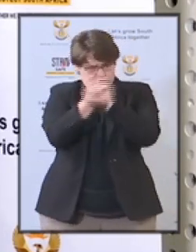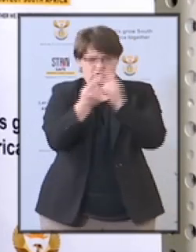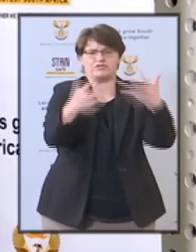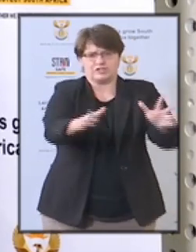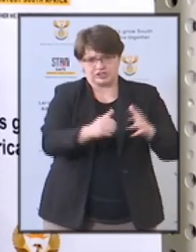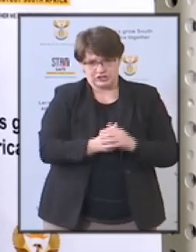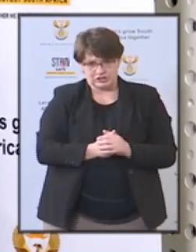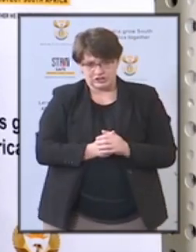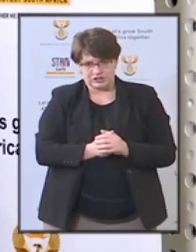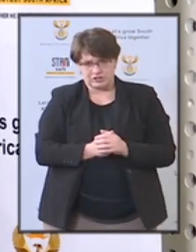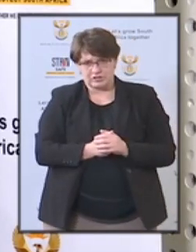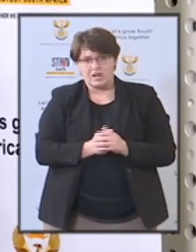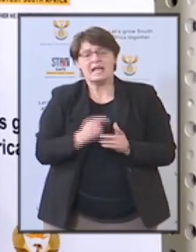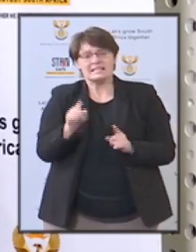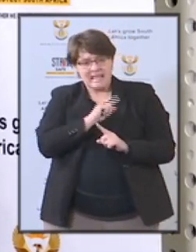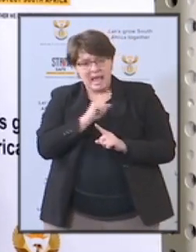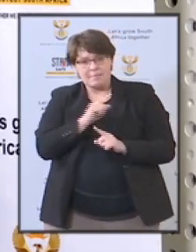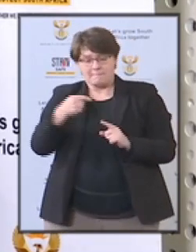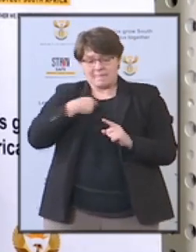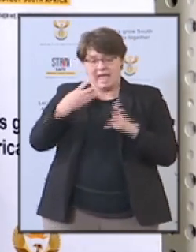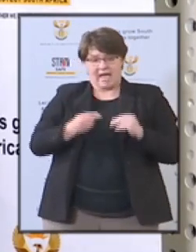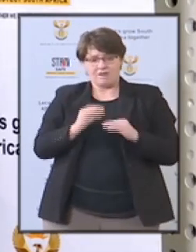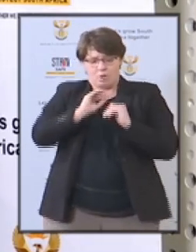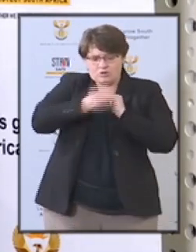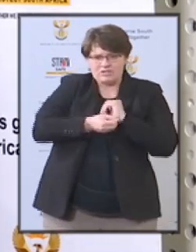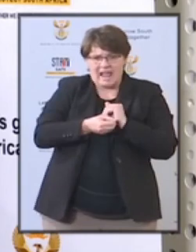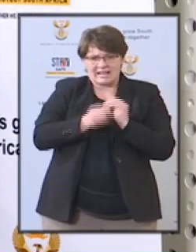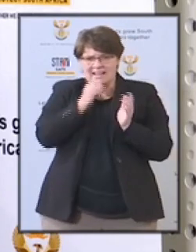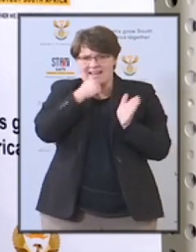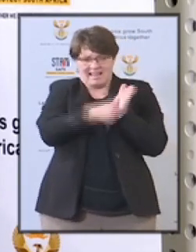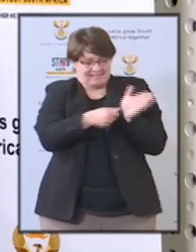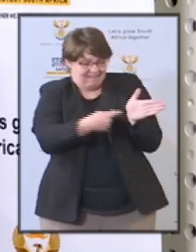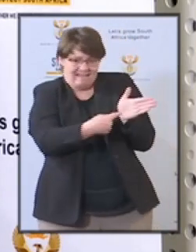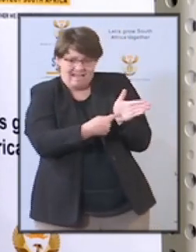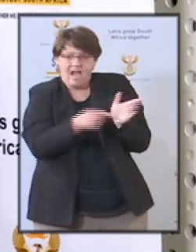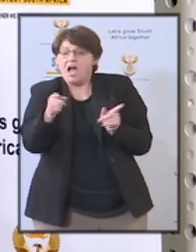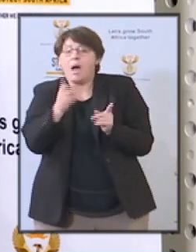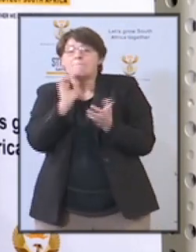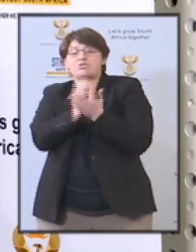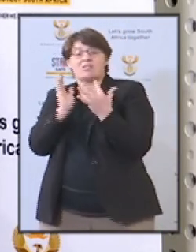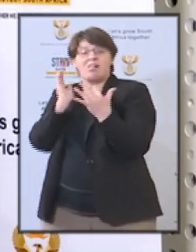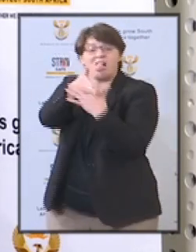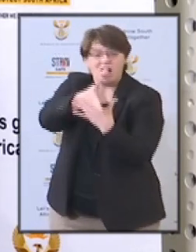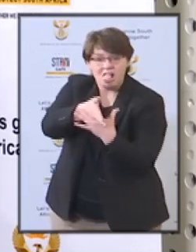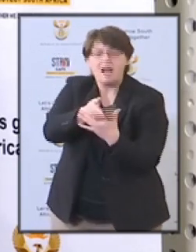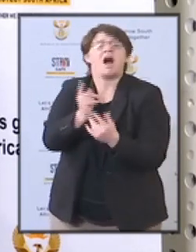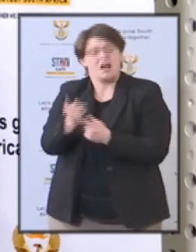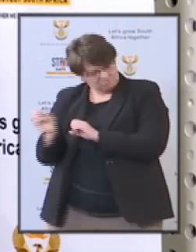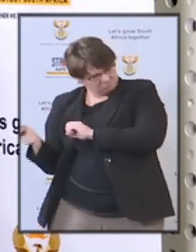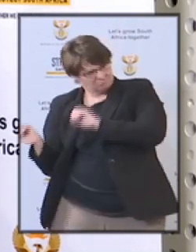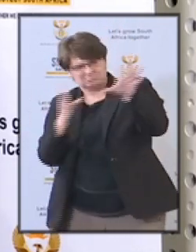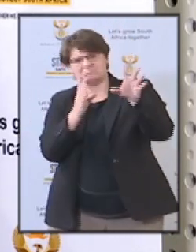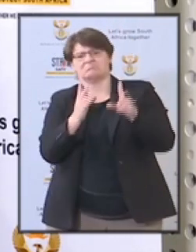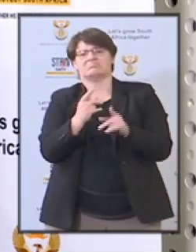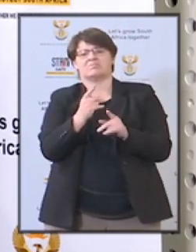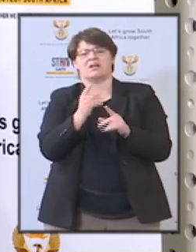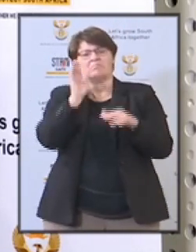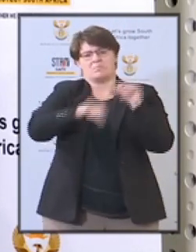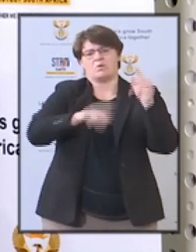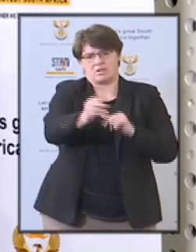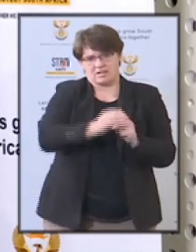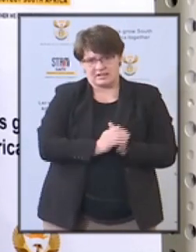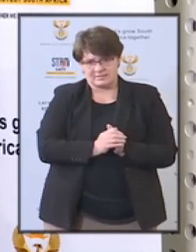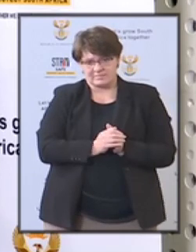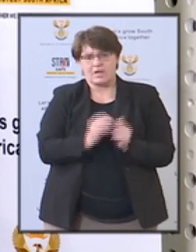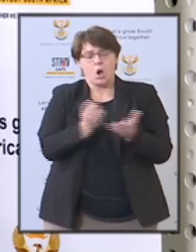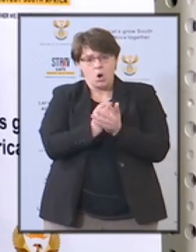a protection order. The Criminal Law Sexual Offenses Related Matters Amendment Bill also amends